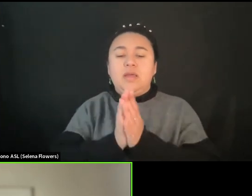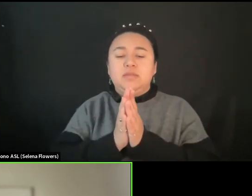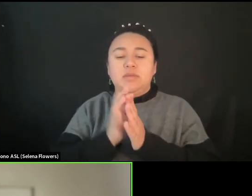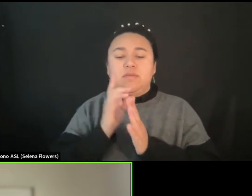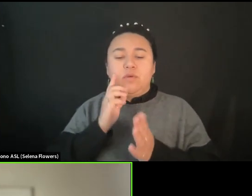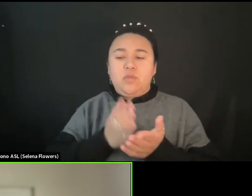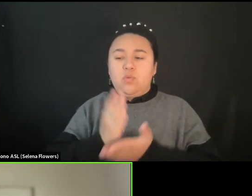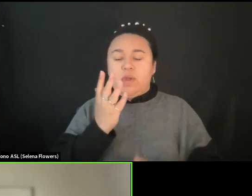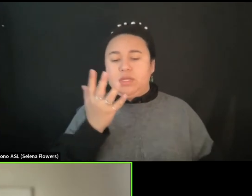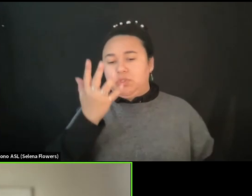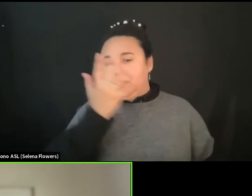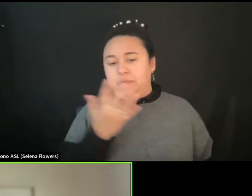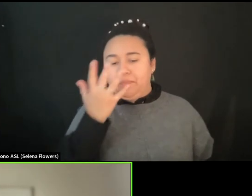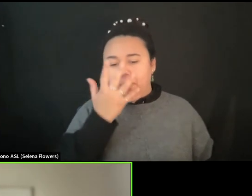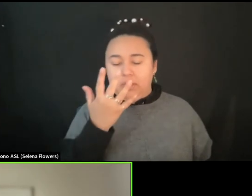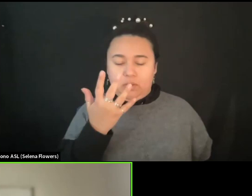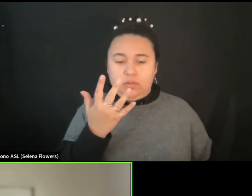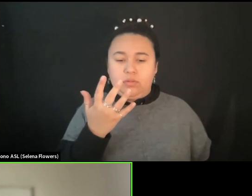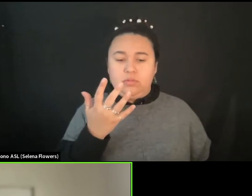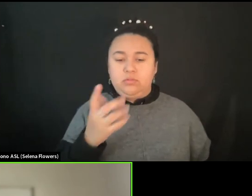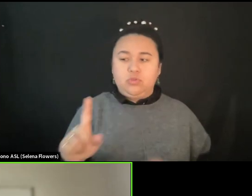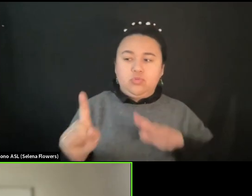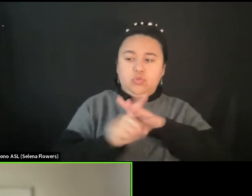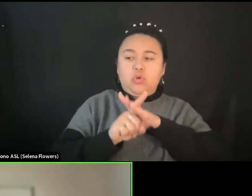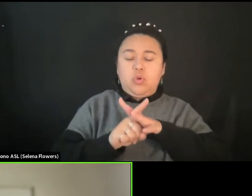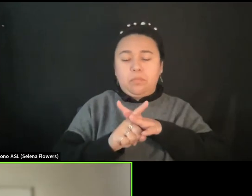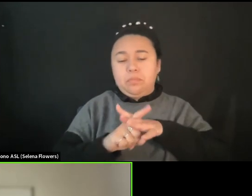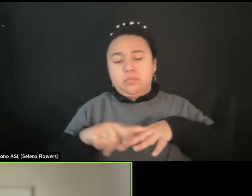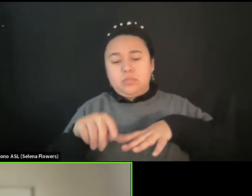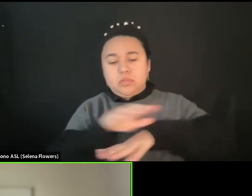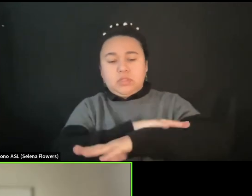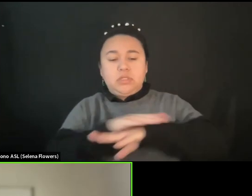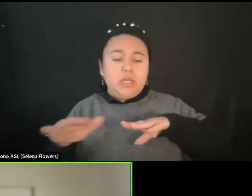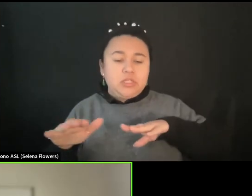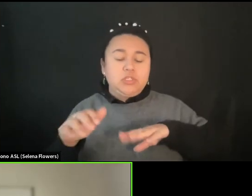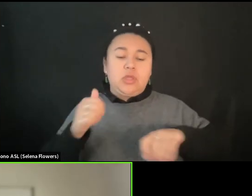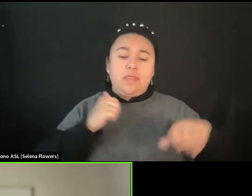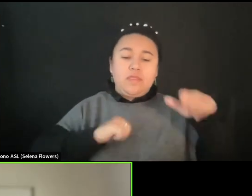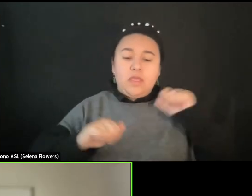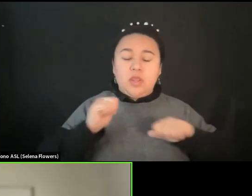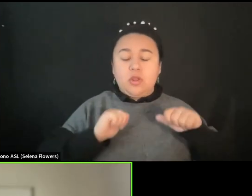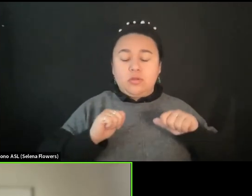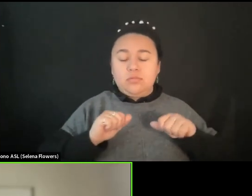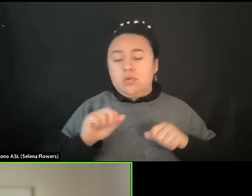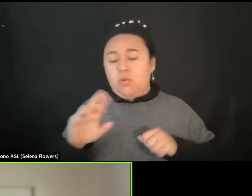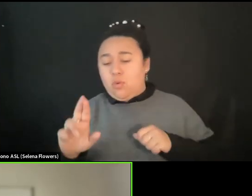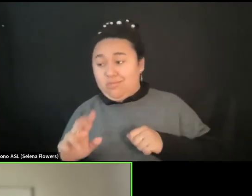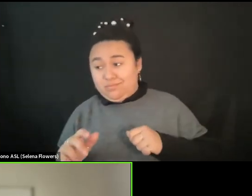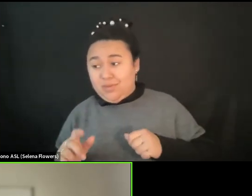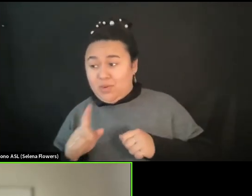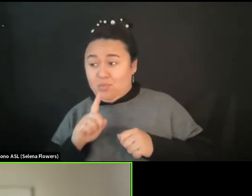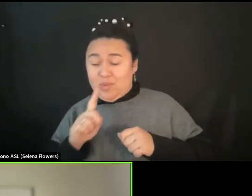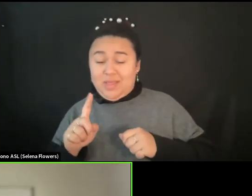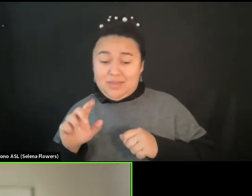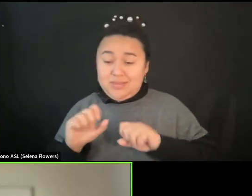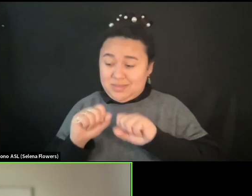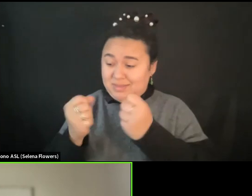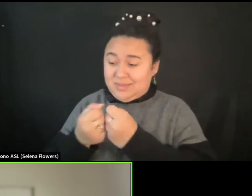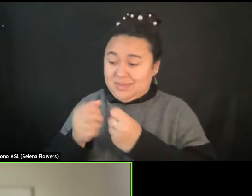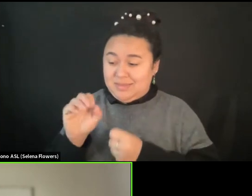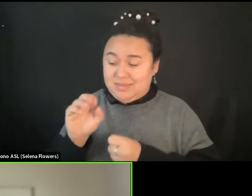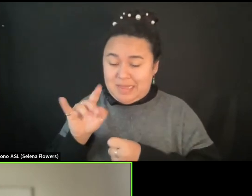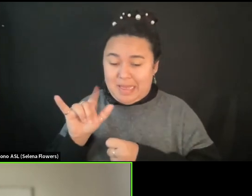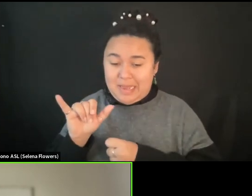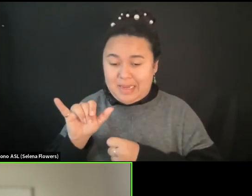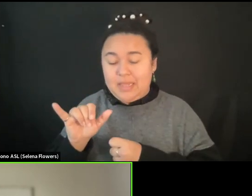either on stage of theater or on the stage of society. But also, we